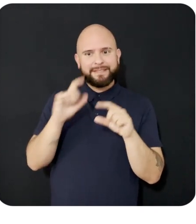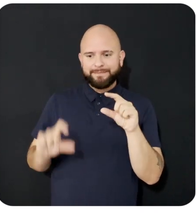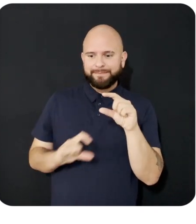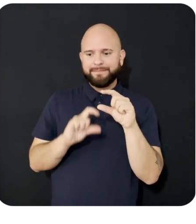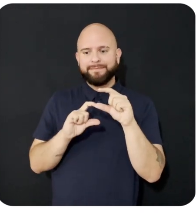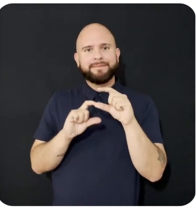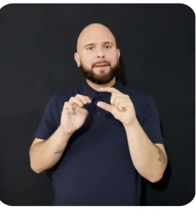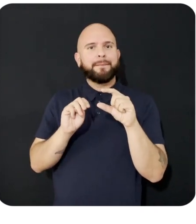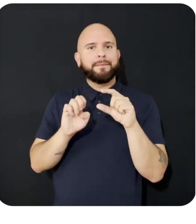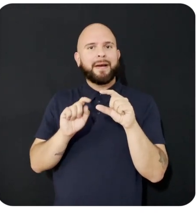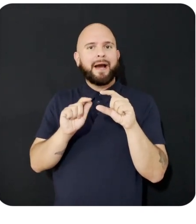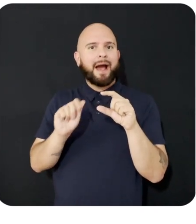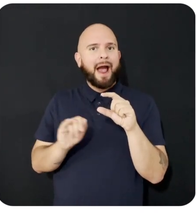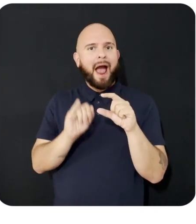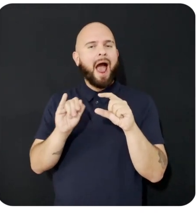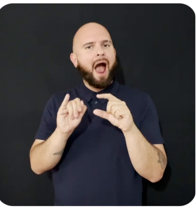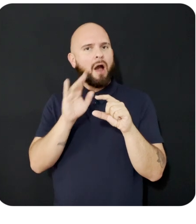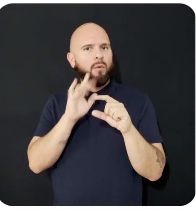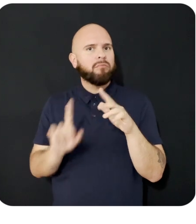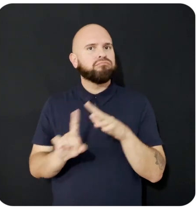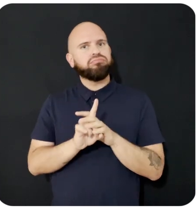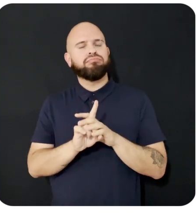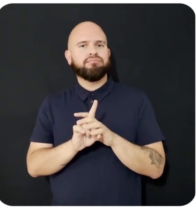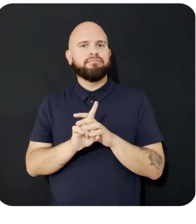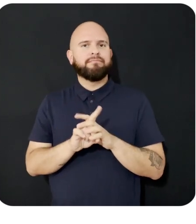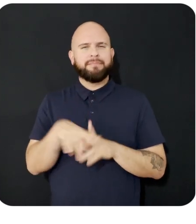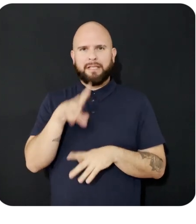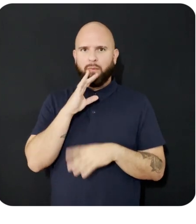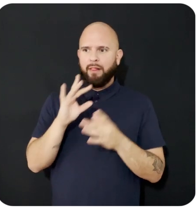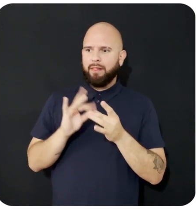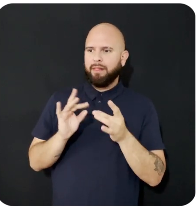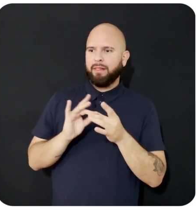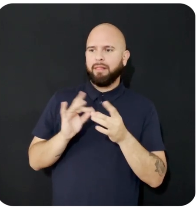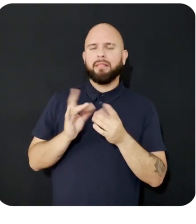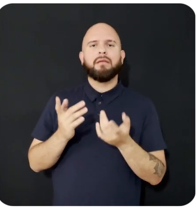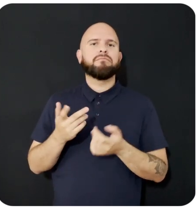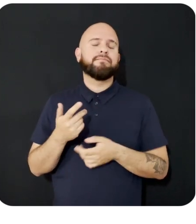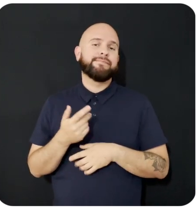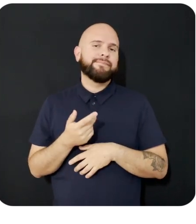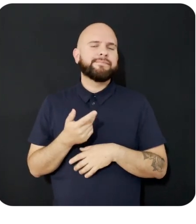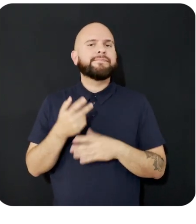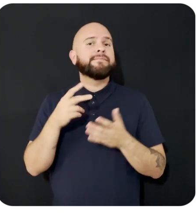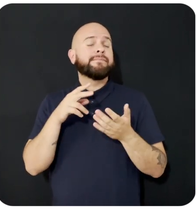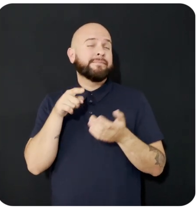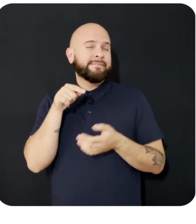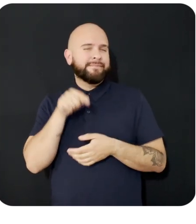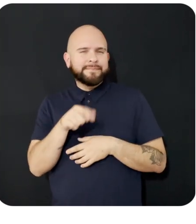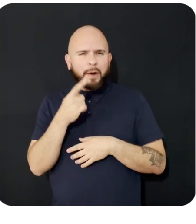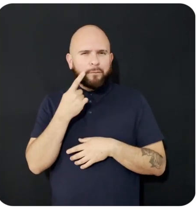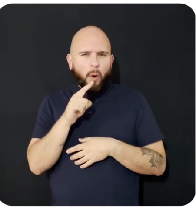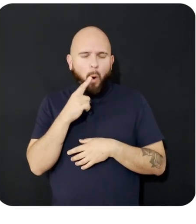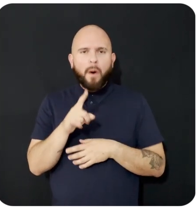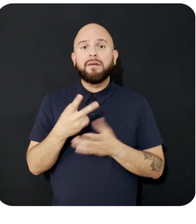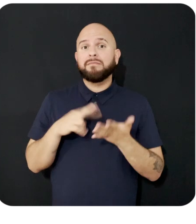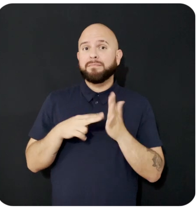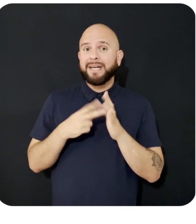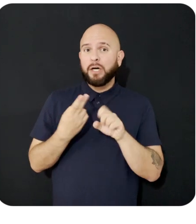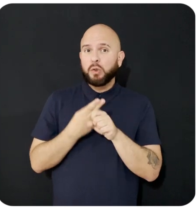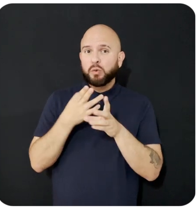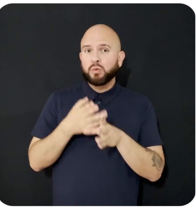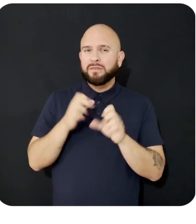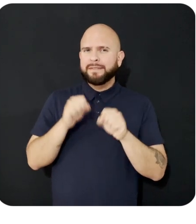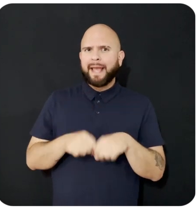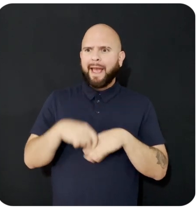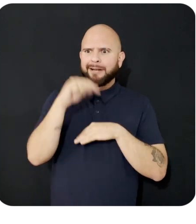underneath a post with prompts suggested by our AI. This enables users to explore and learn more